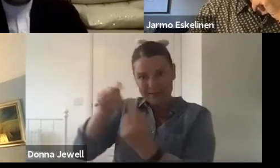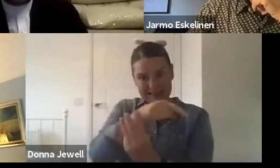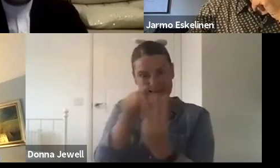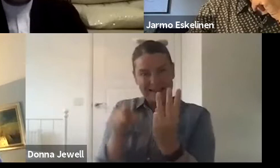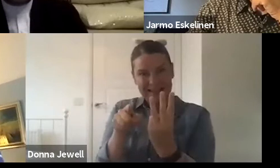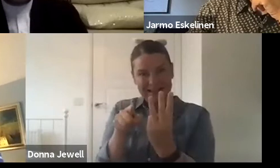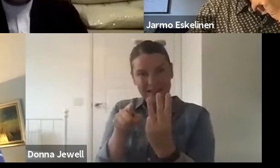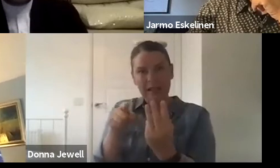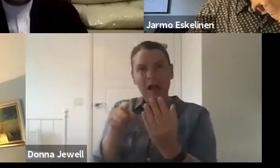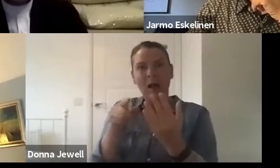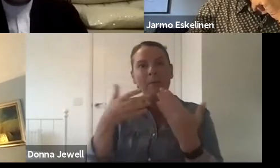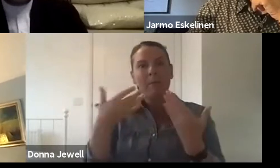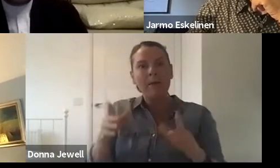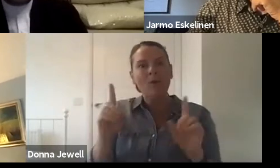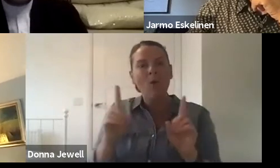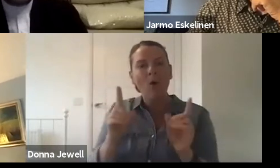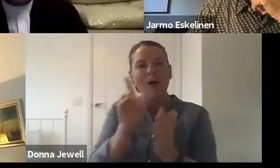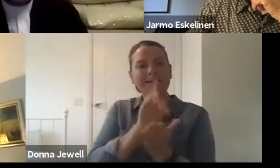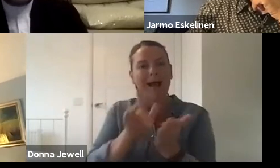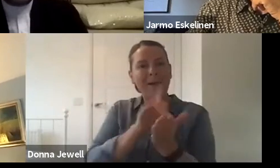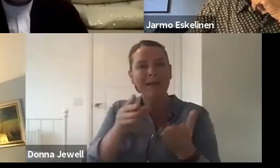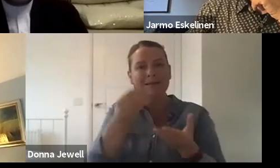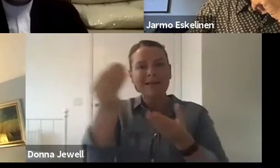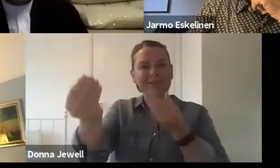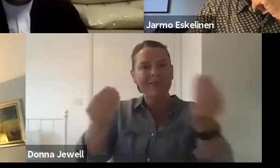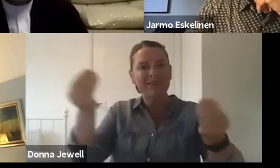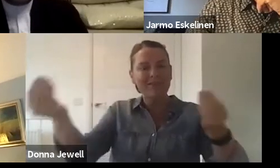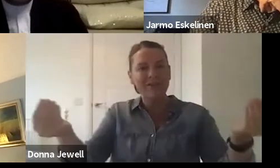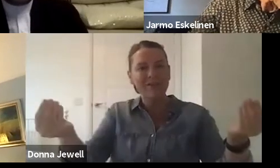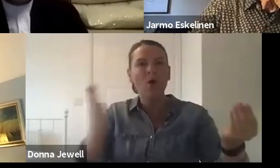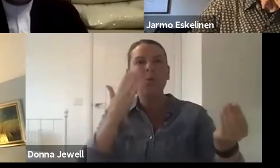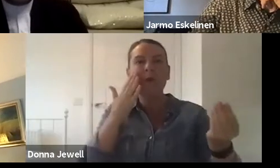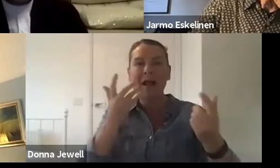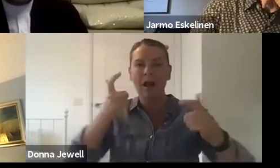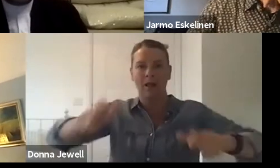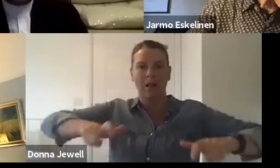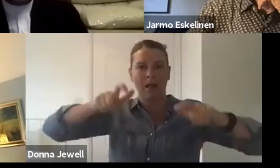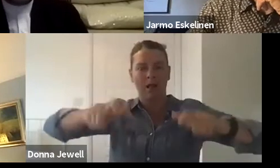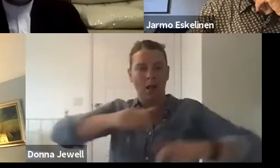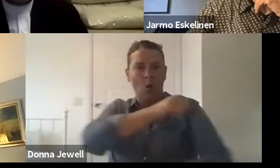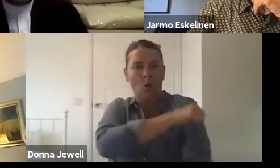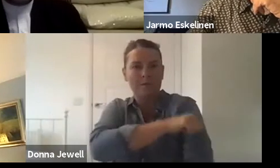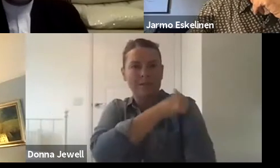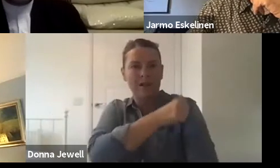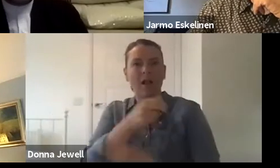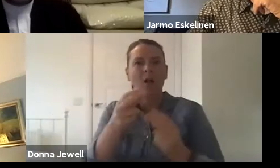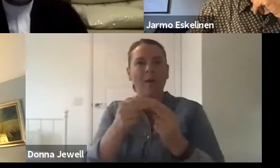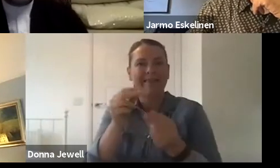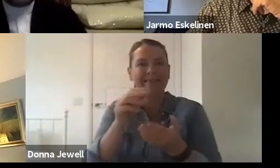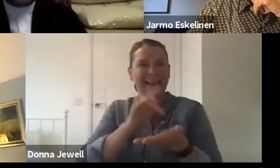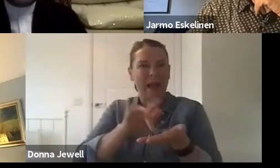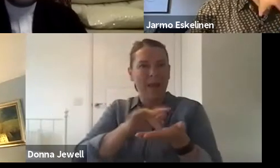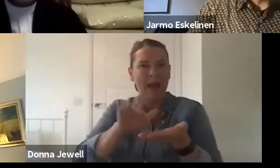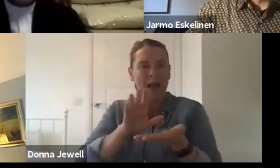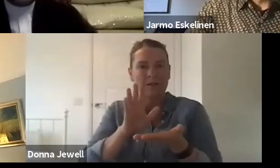to people in hospital who were suffering from COVID, who couldn't see loved ones and allowed them to connect in that way. Particularly